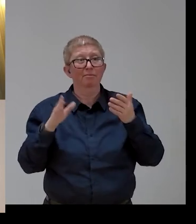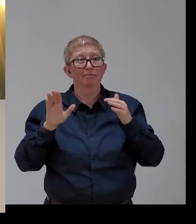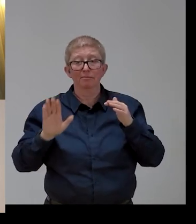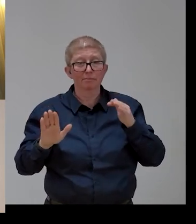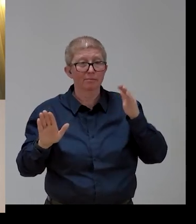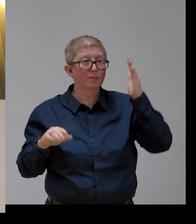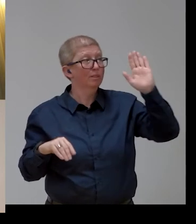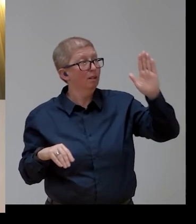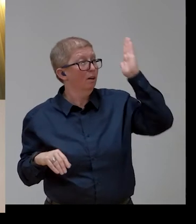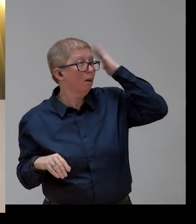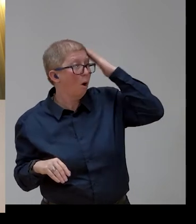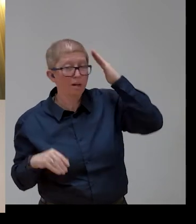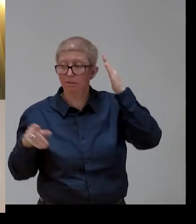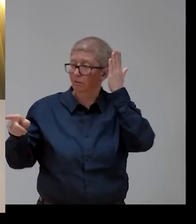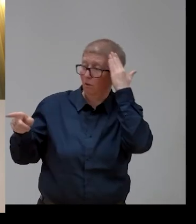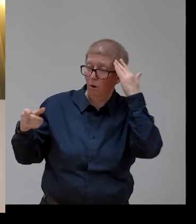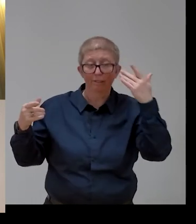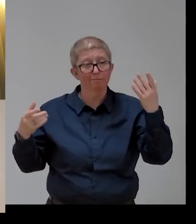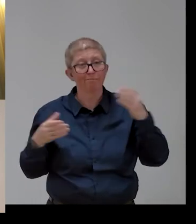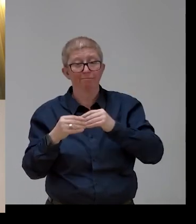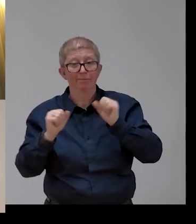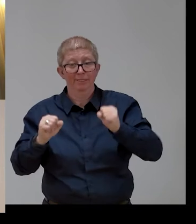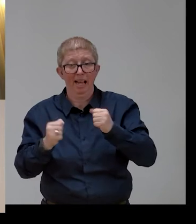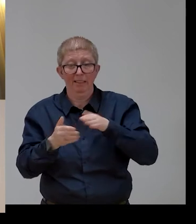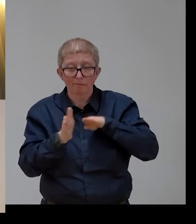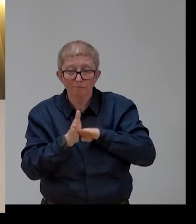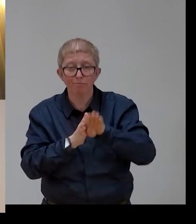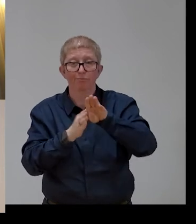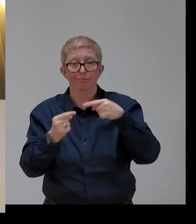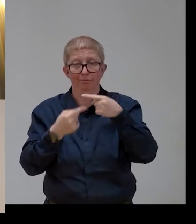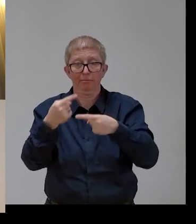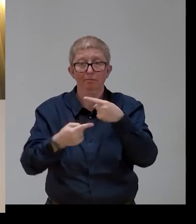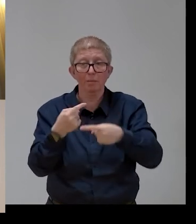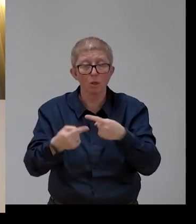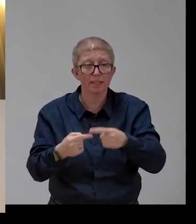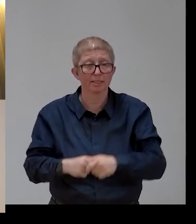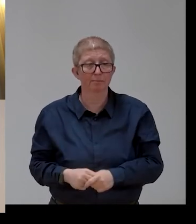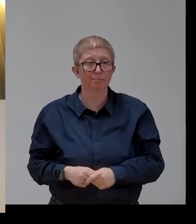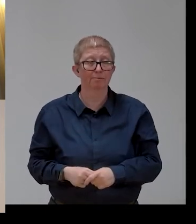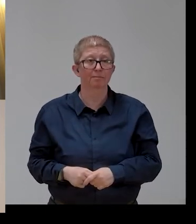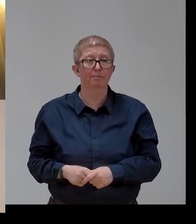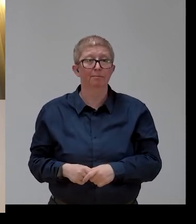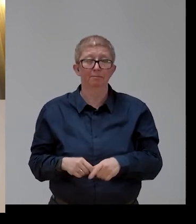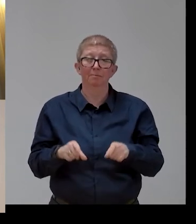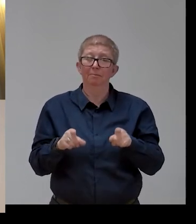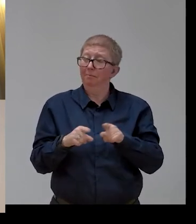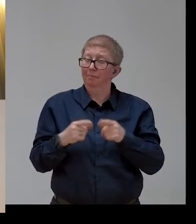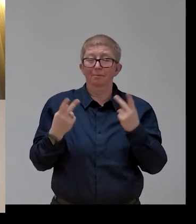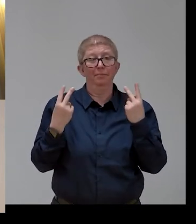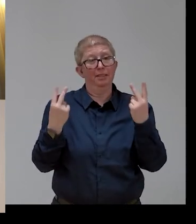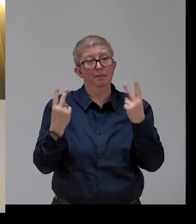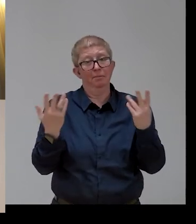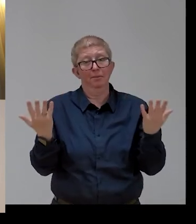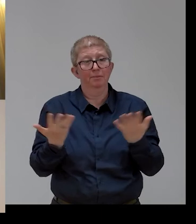to provide accommodation for persons with disabilities in the workplace. And it's important to see how